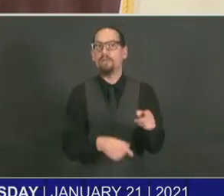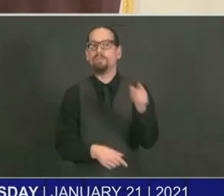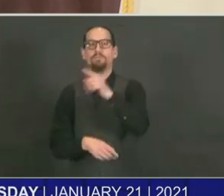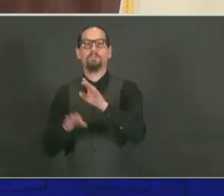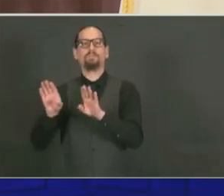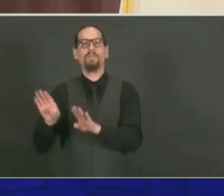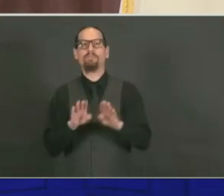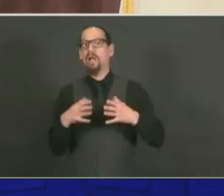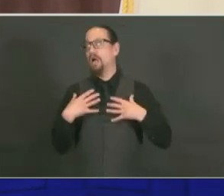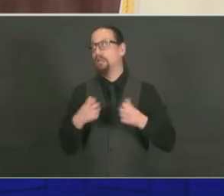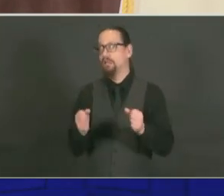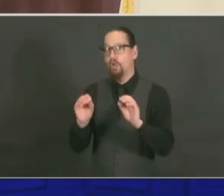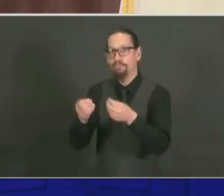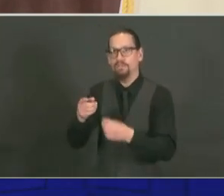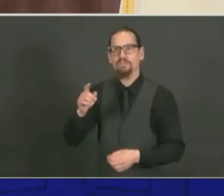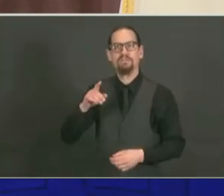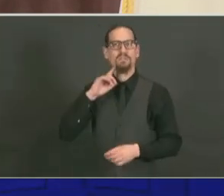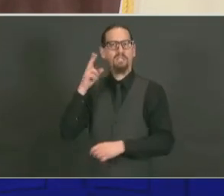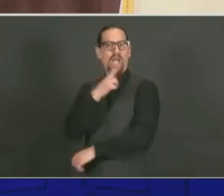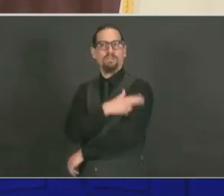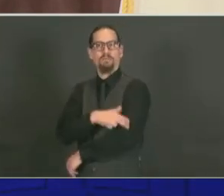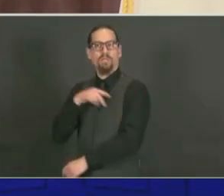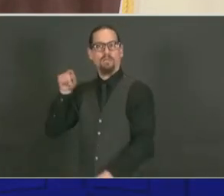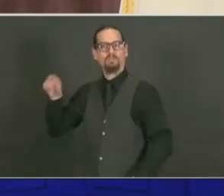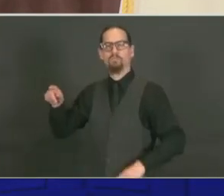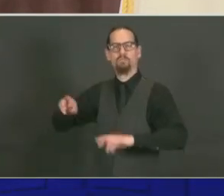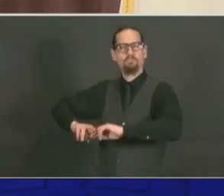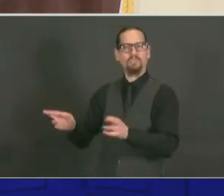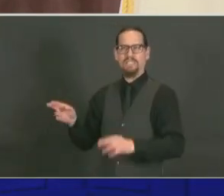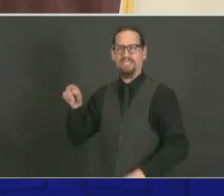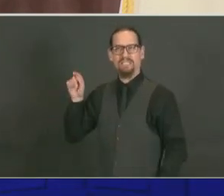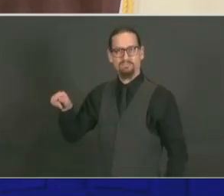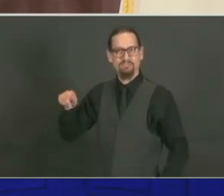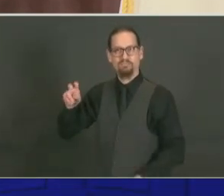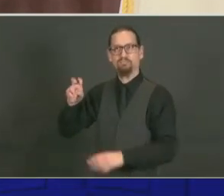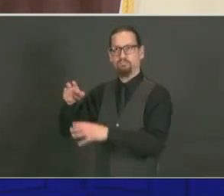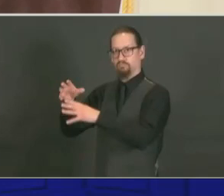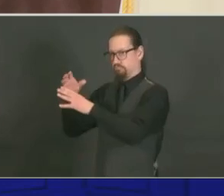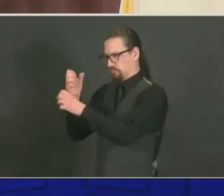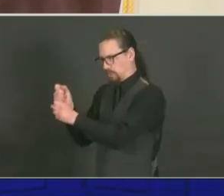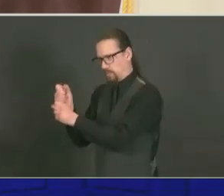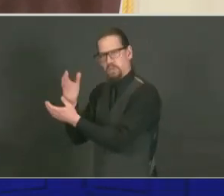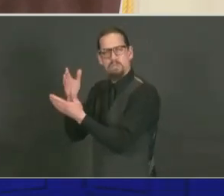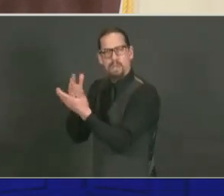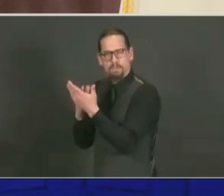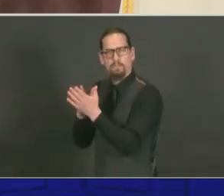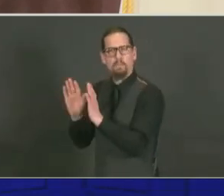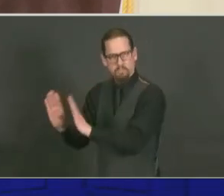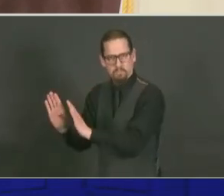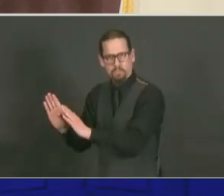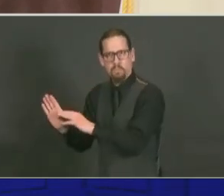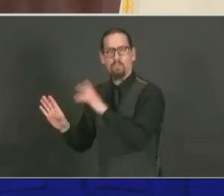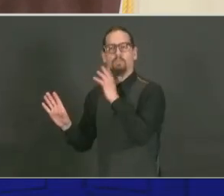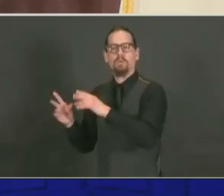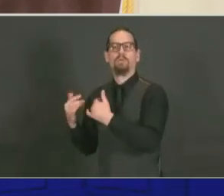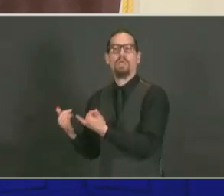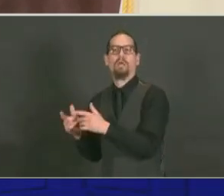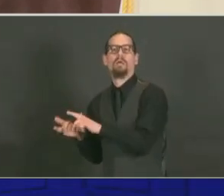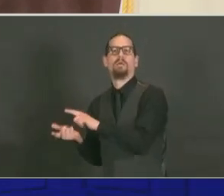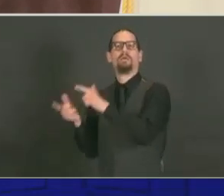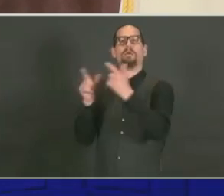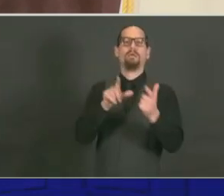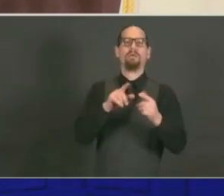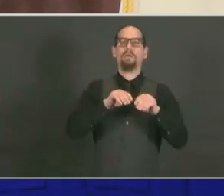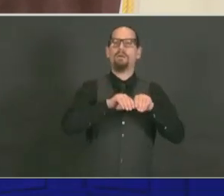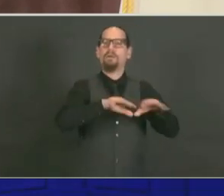The hospitals have been ready to pause on what they are doing to be able to help start earlier the